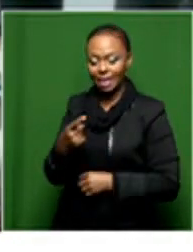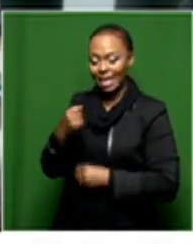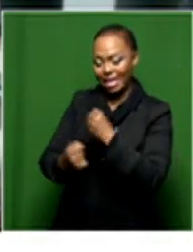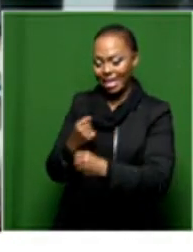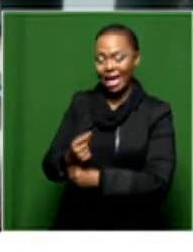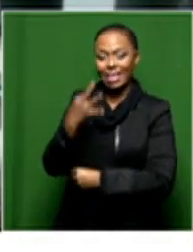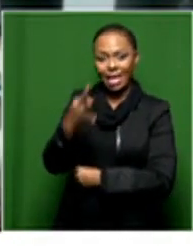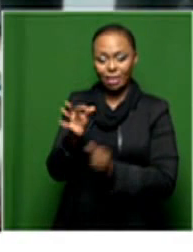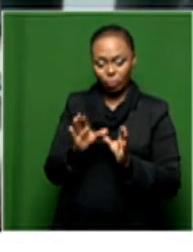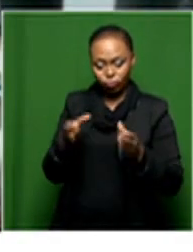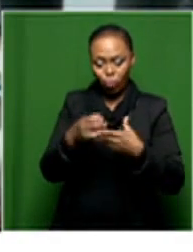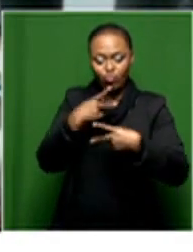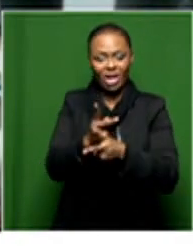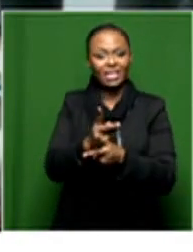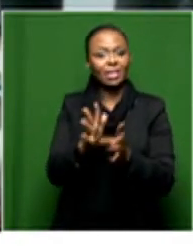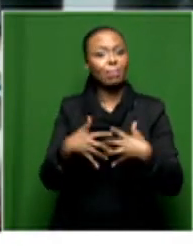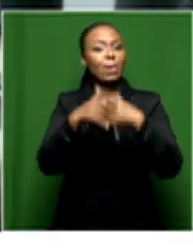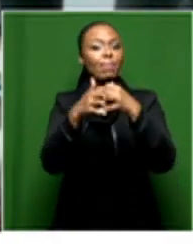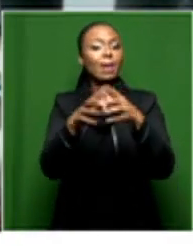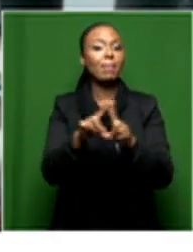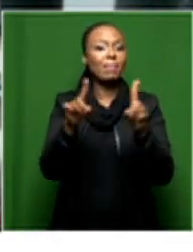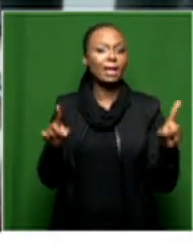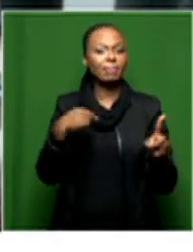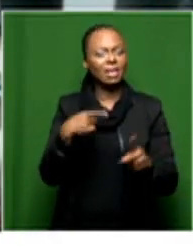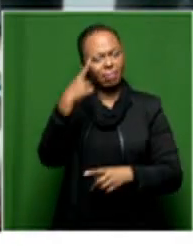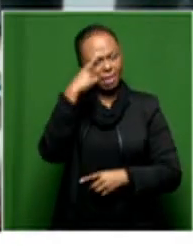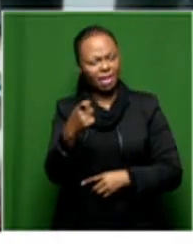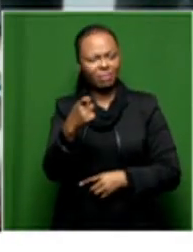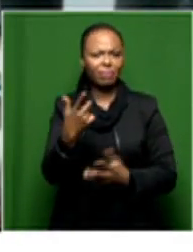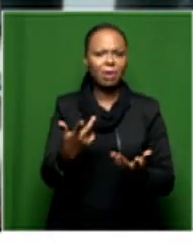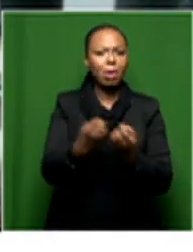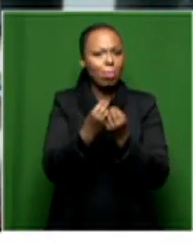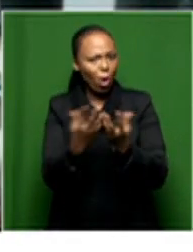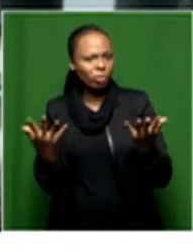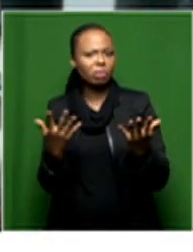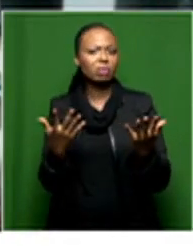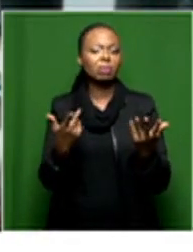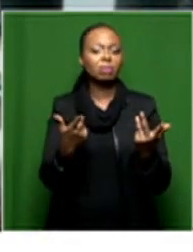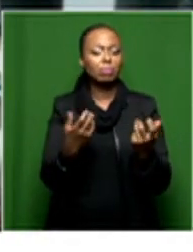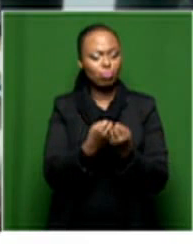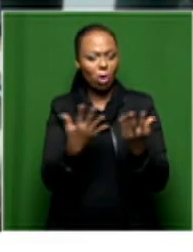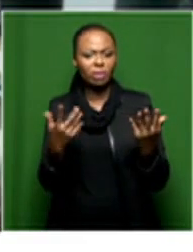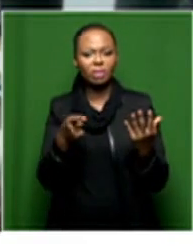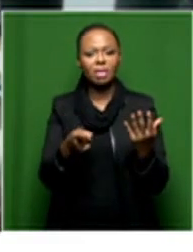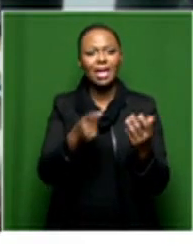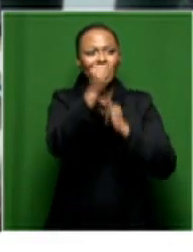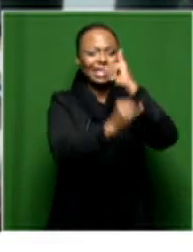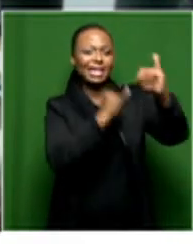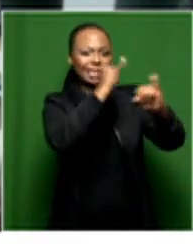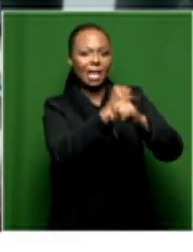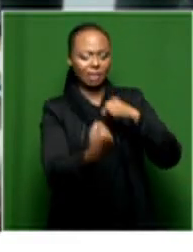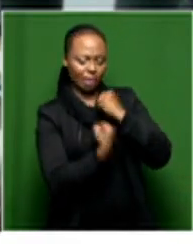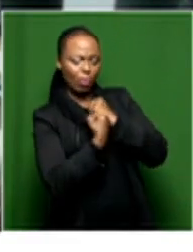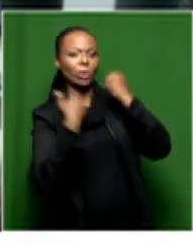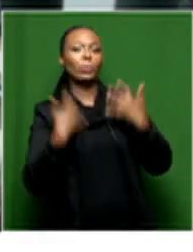for bodies under siege. But I believe that it was mostly received even much more because it was on an international scale.